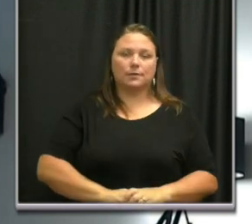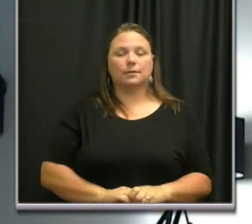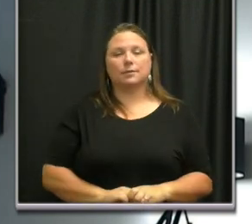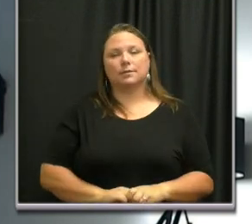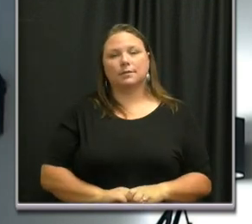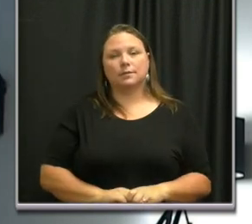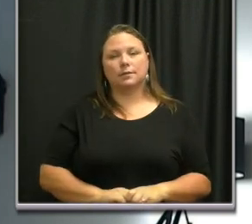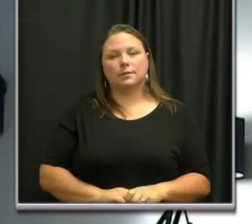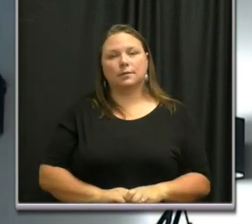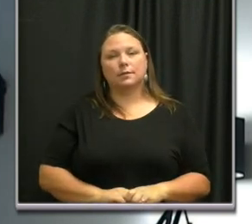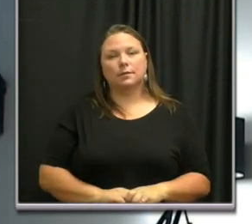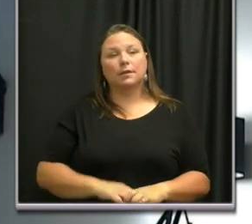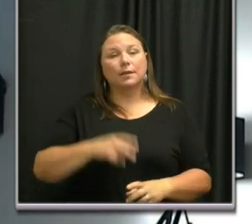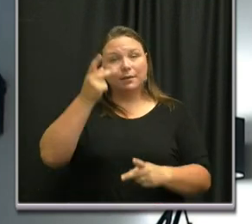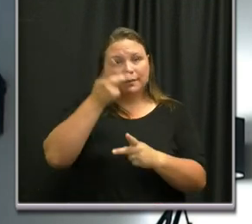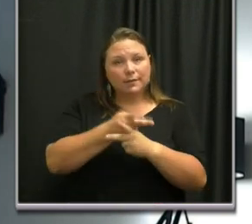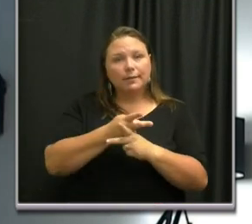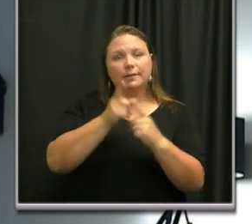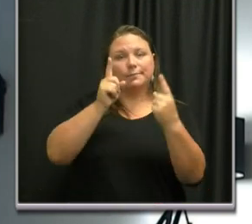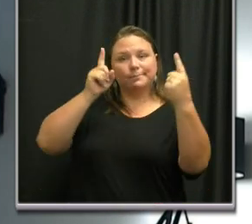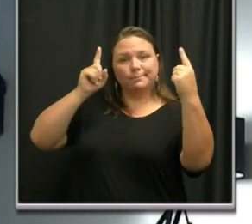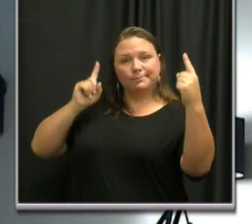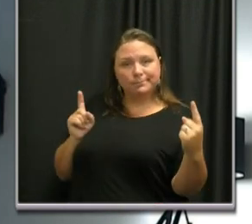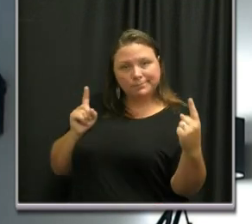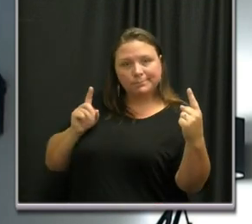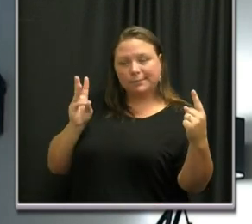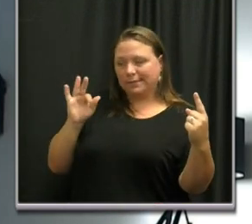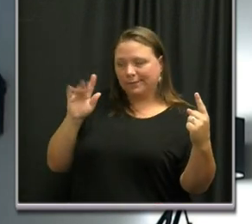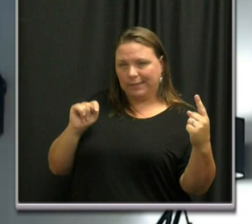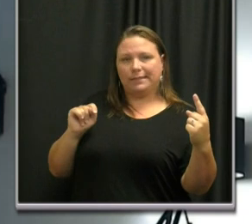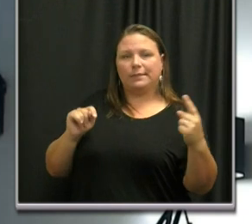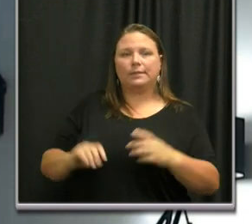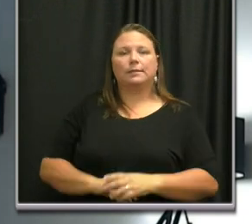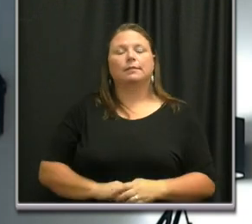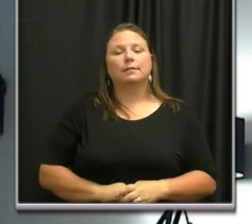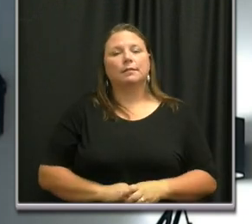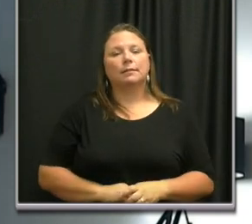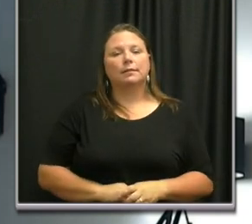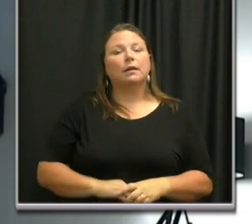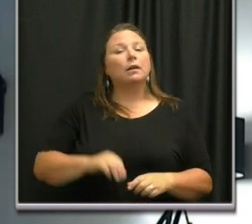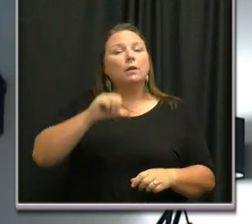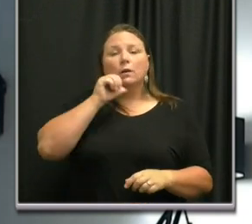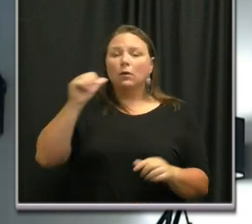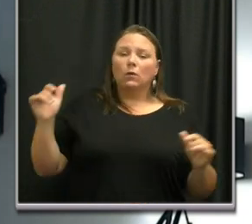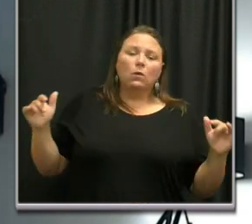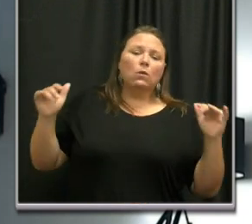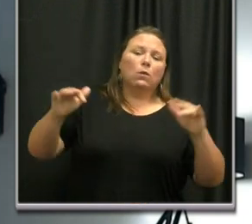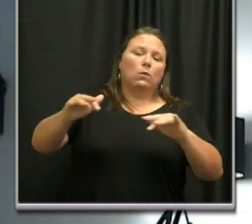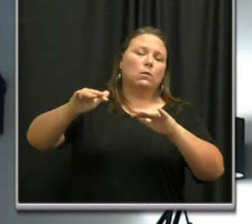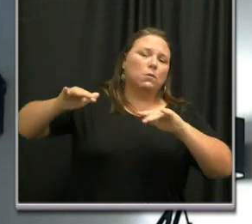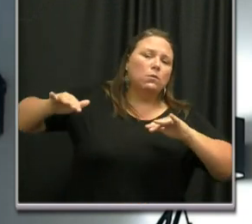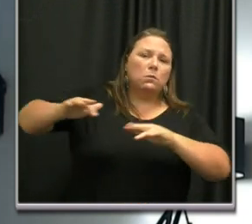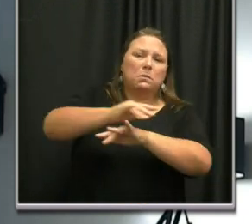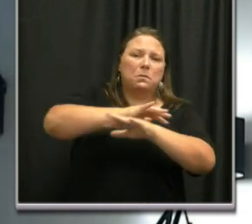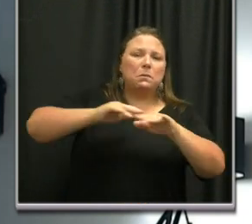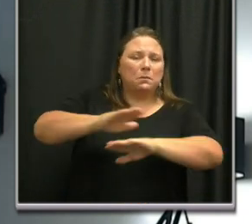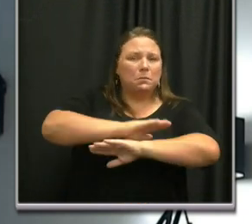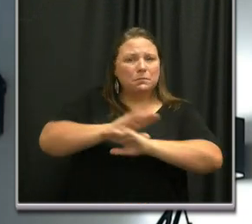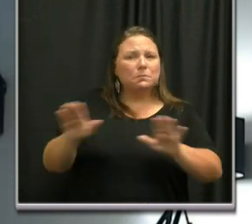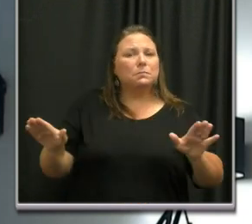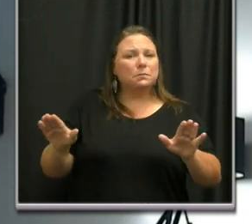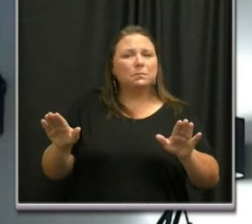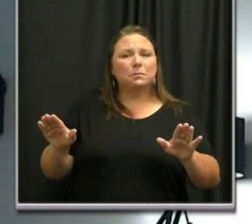Observe social distancing. Avoid crowds of any kind,